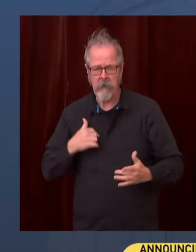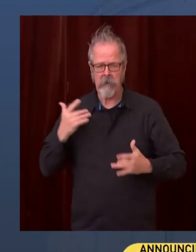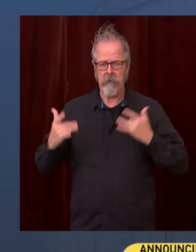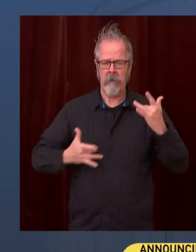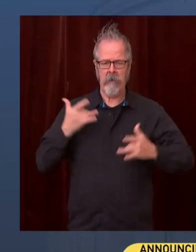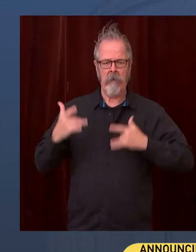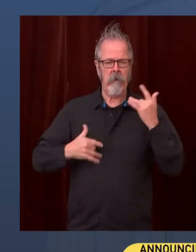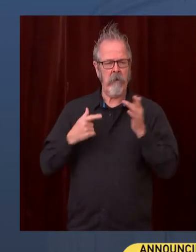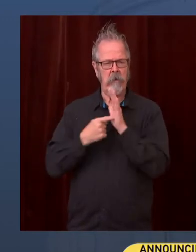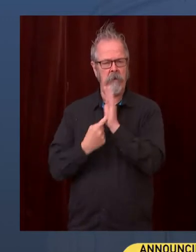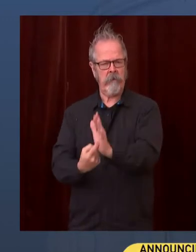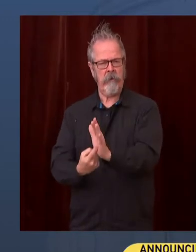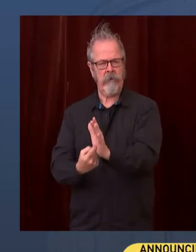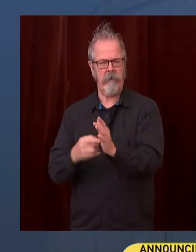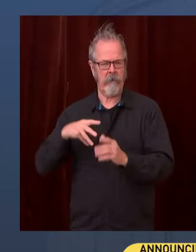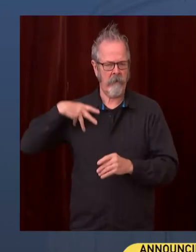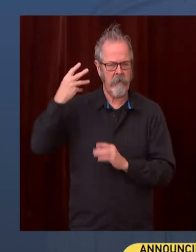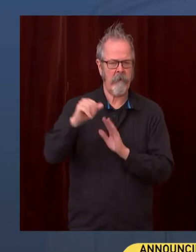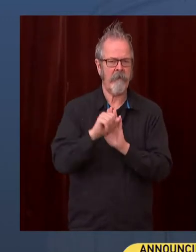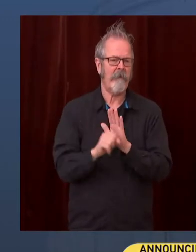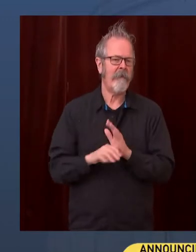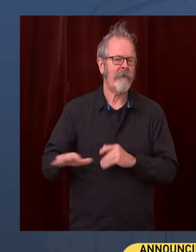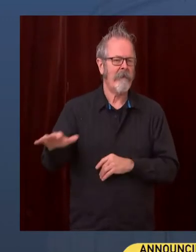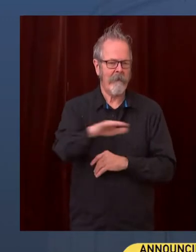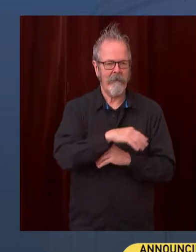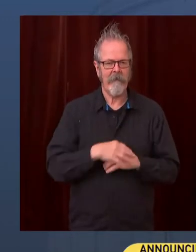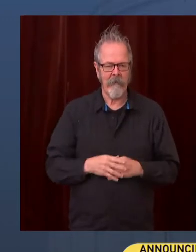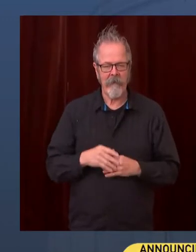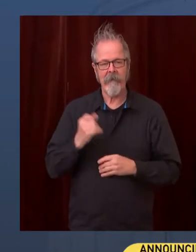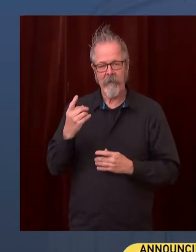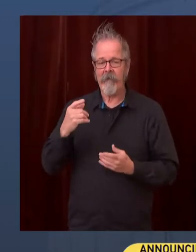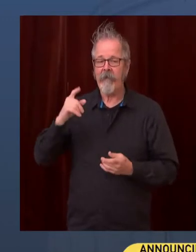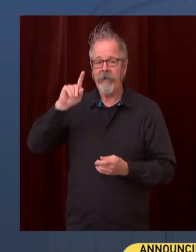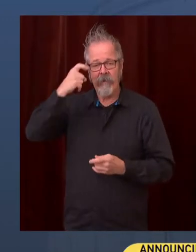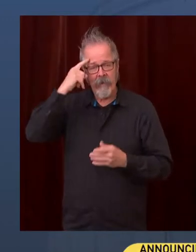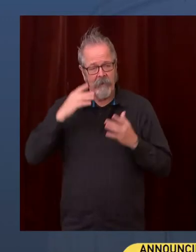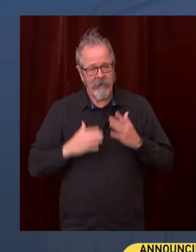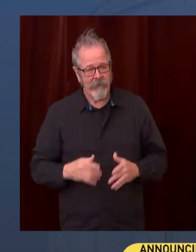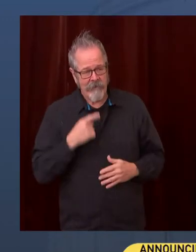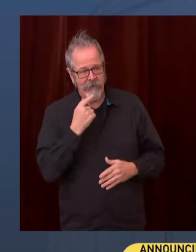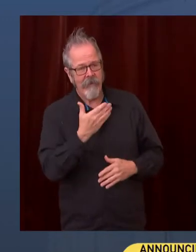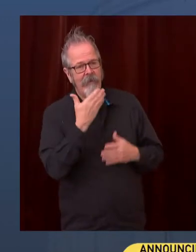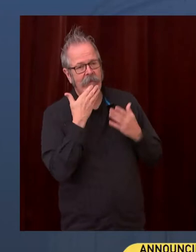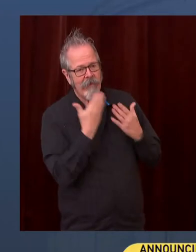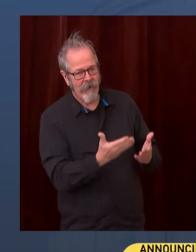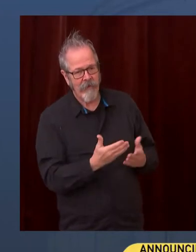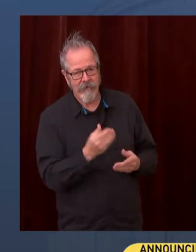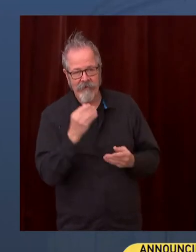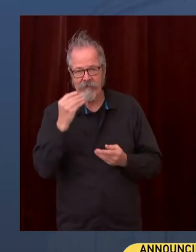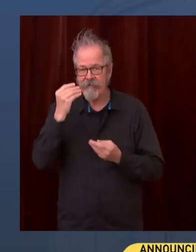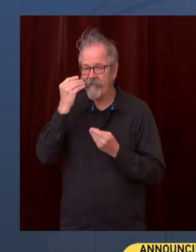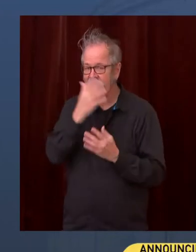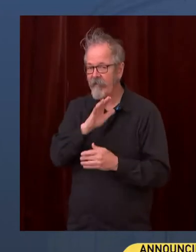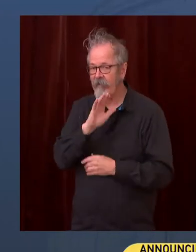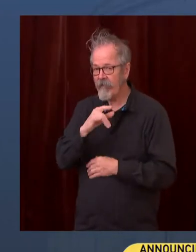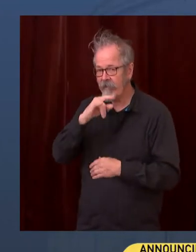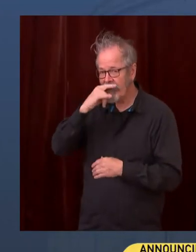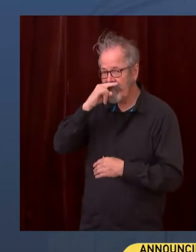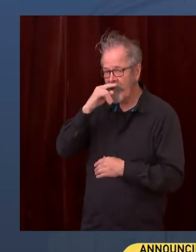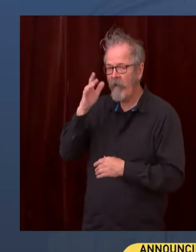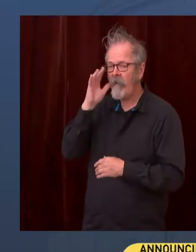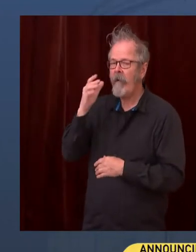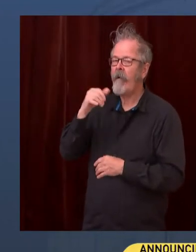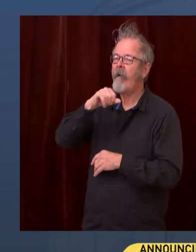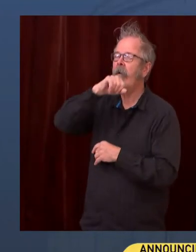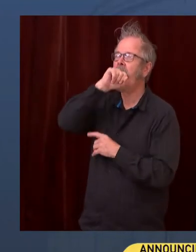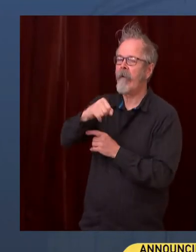coming to our state. I know your children are going to enjoy the great outdoors here, and I look forward to showing them some good hiking trails. And this is a